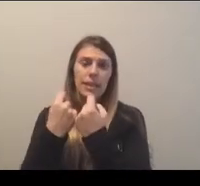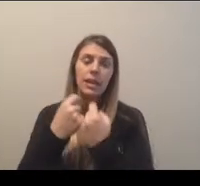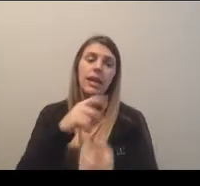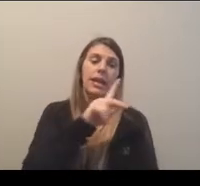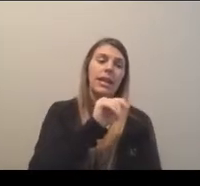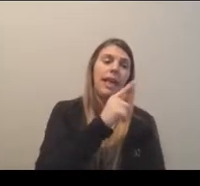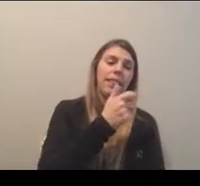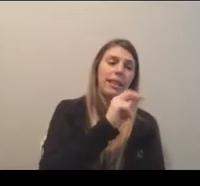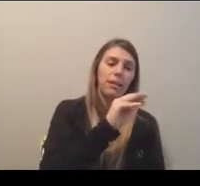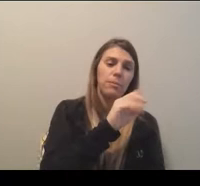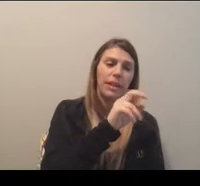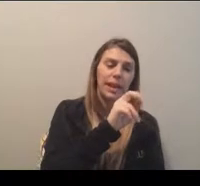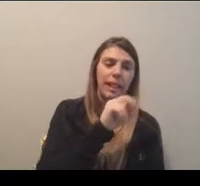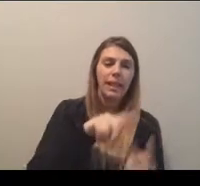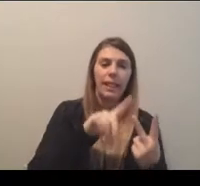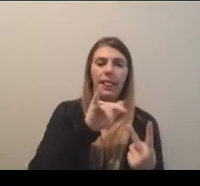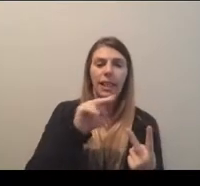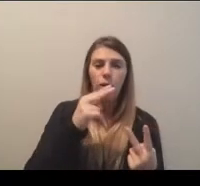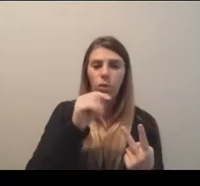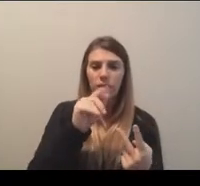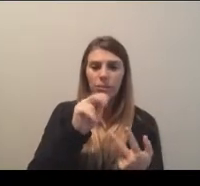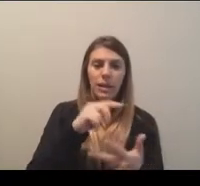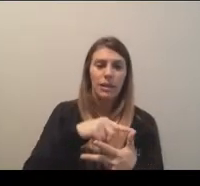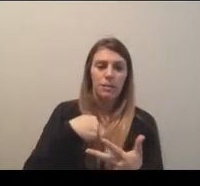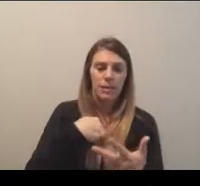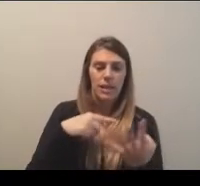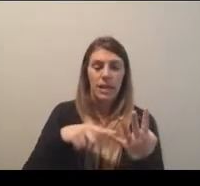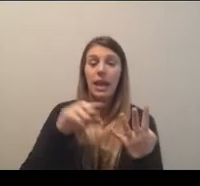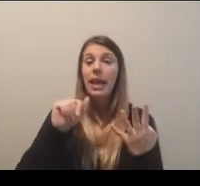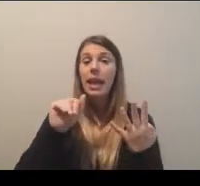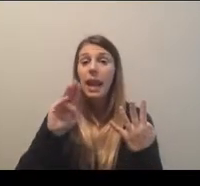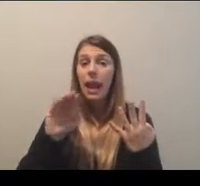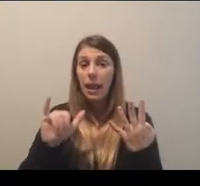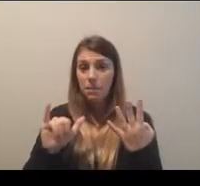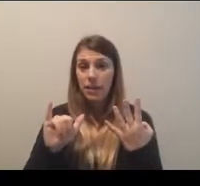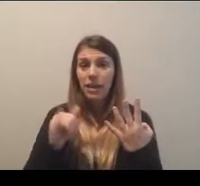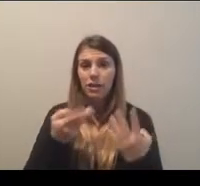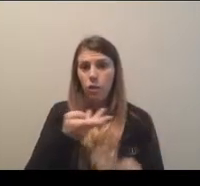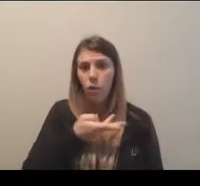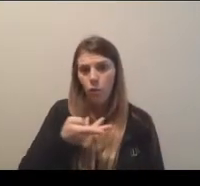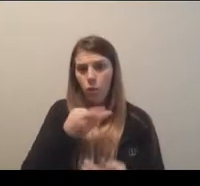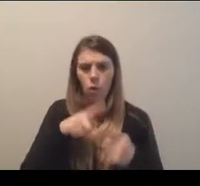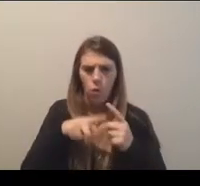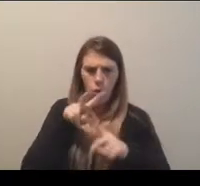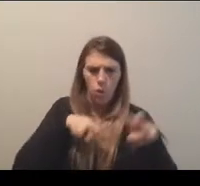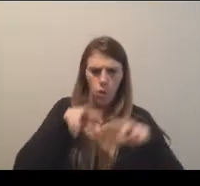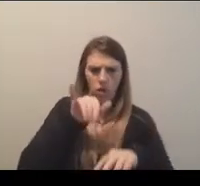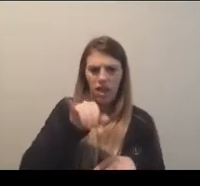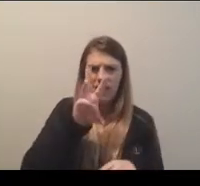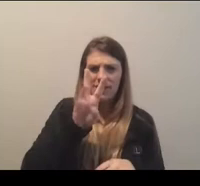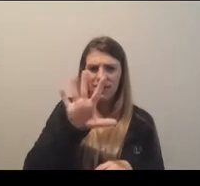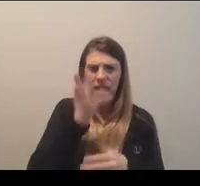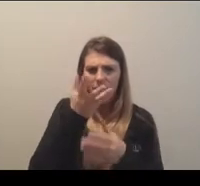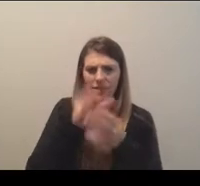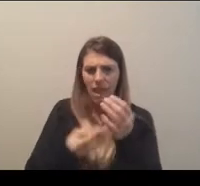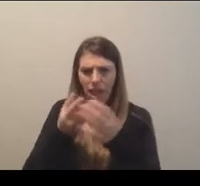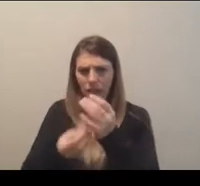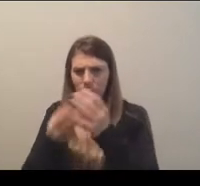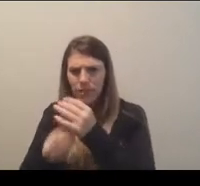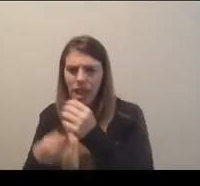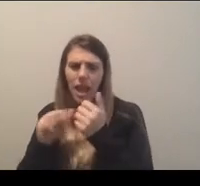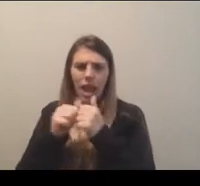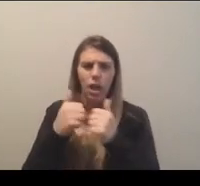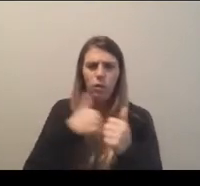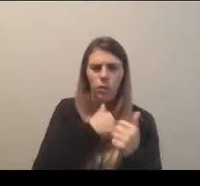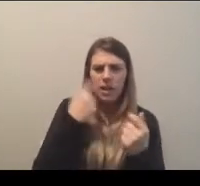McNeely, Lynn Holtzman, myself, and Amy, and taking a look at those 65 gap areas and how they needed to be